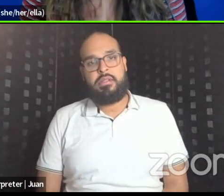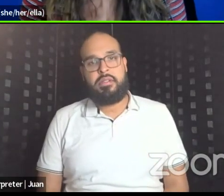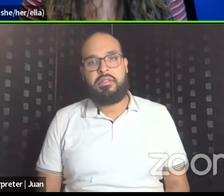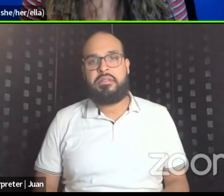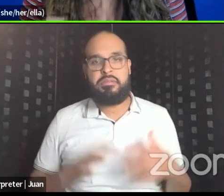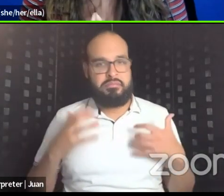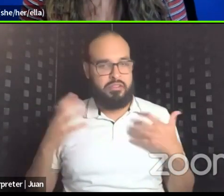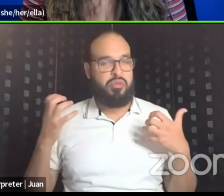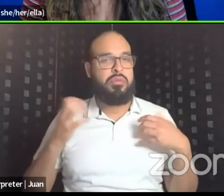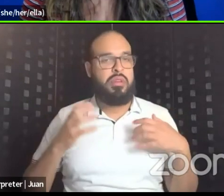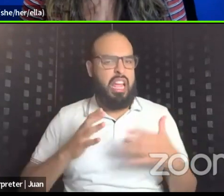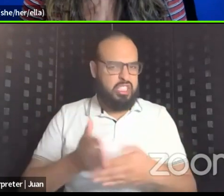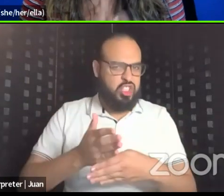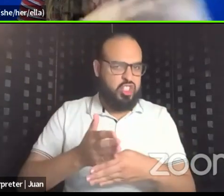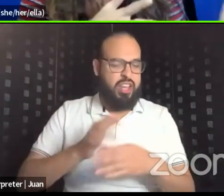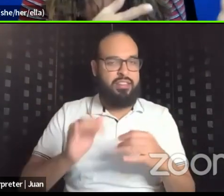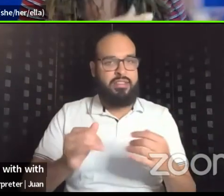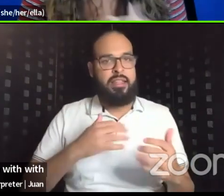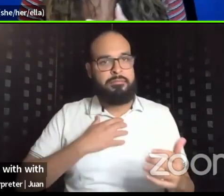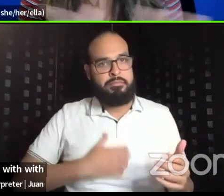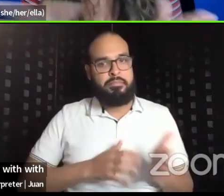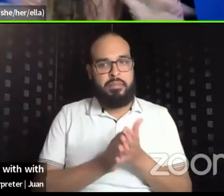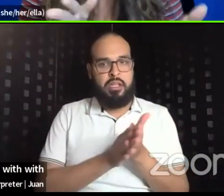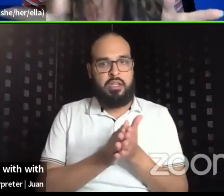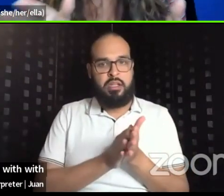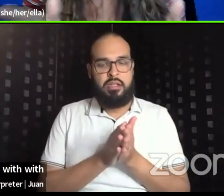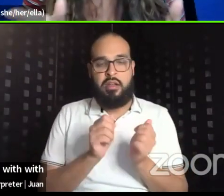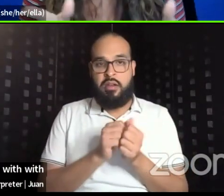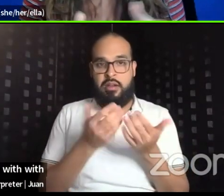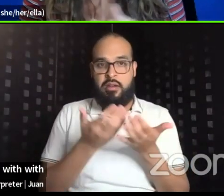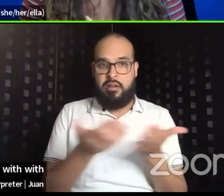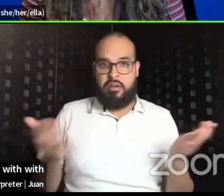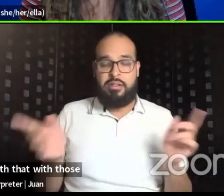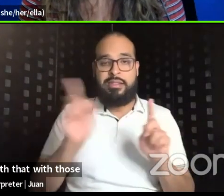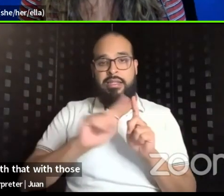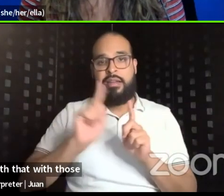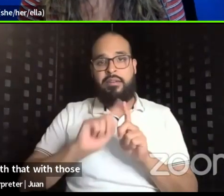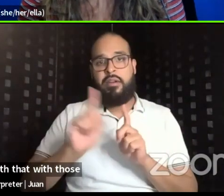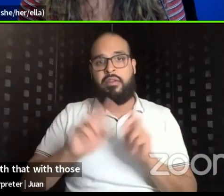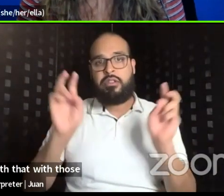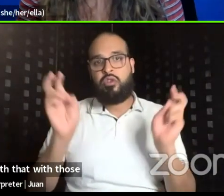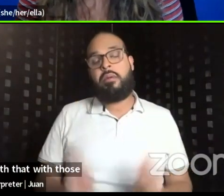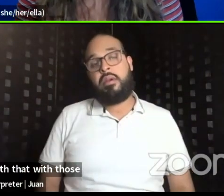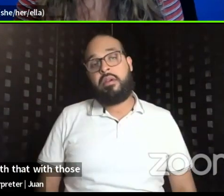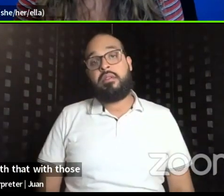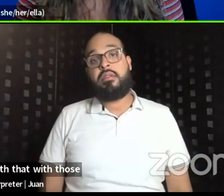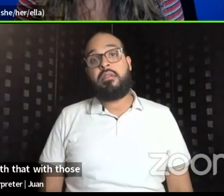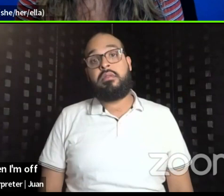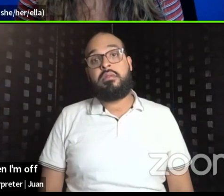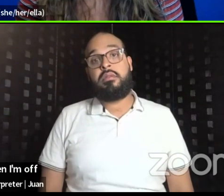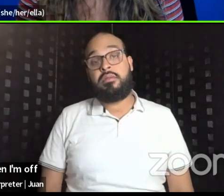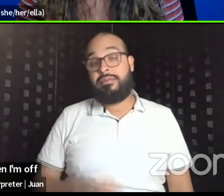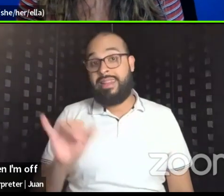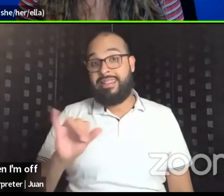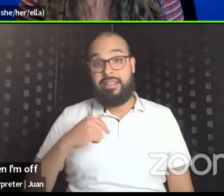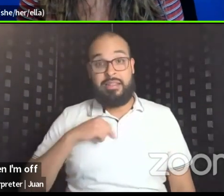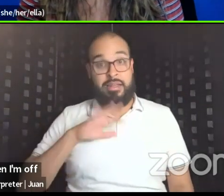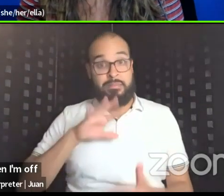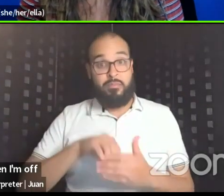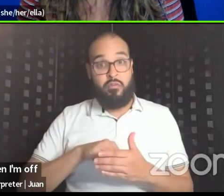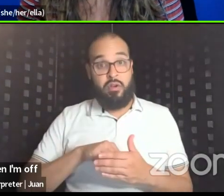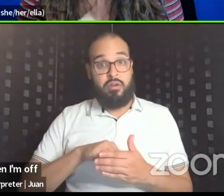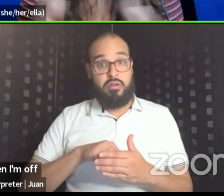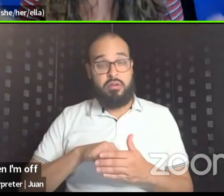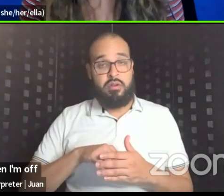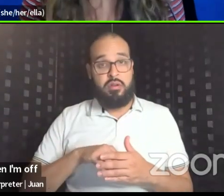share that passion, um, with, with that, uh, with those different topics. Um, and then I'm also really involved, um,